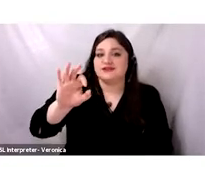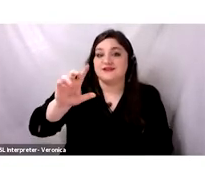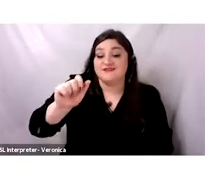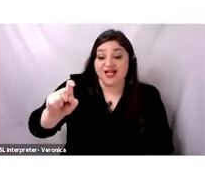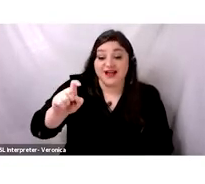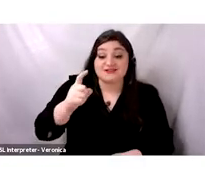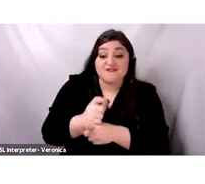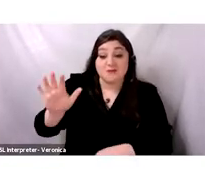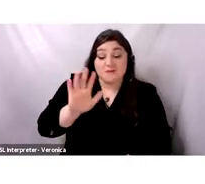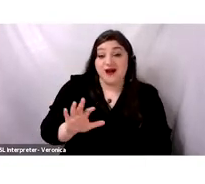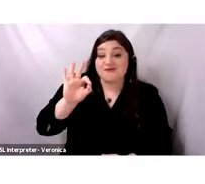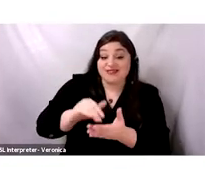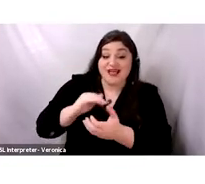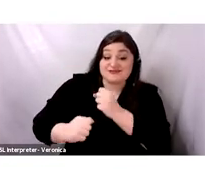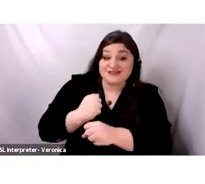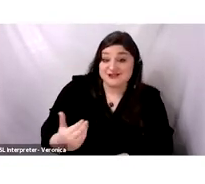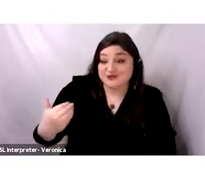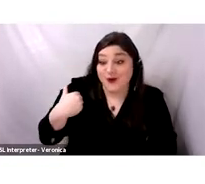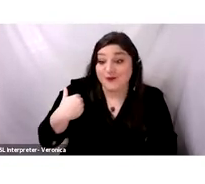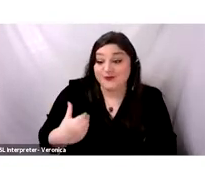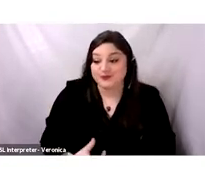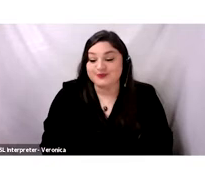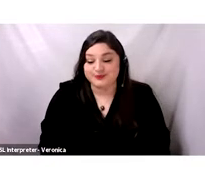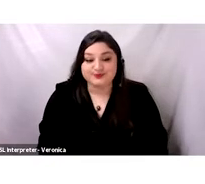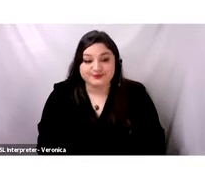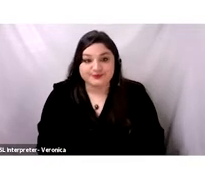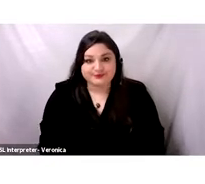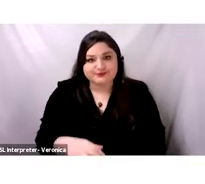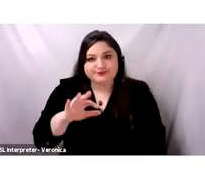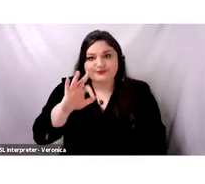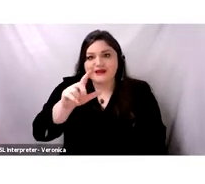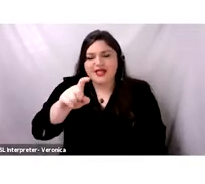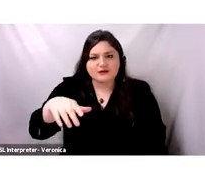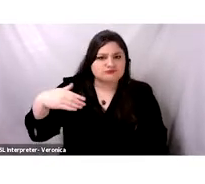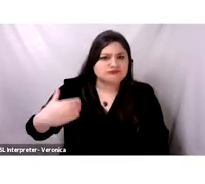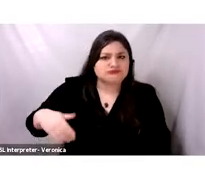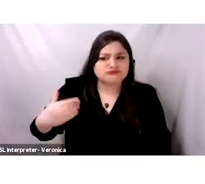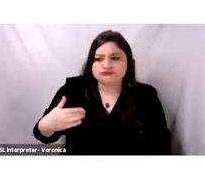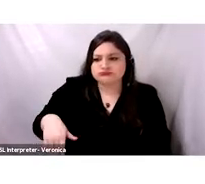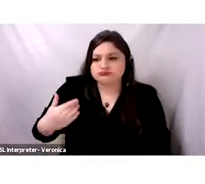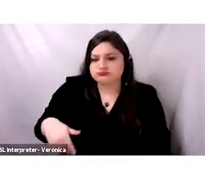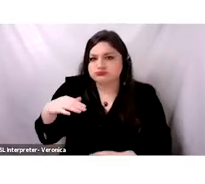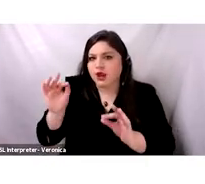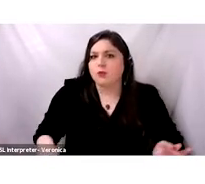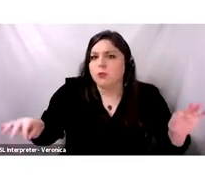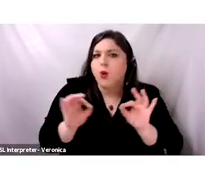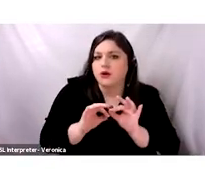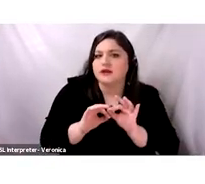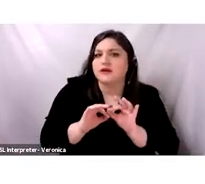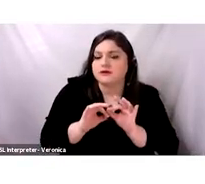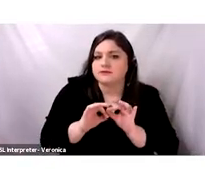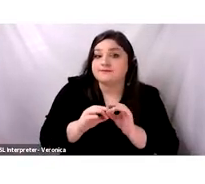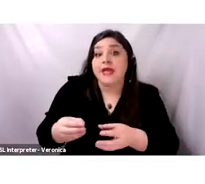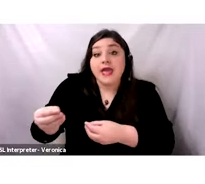So this plant was very important because not only it gave us grains, but also flax or linen was used